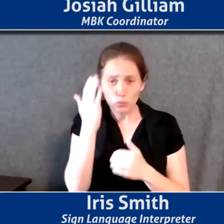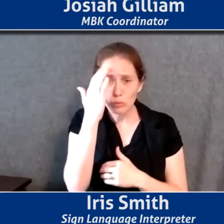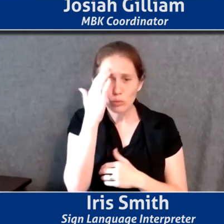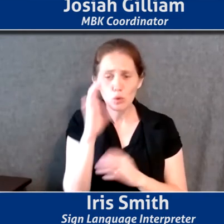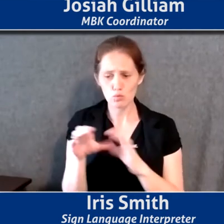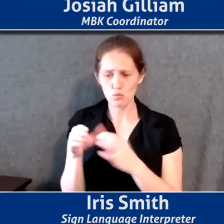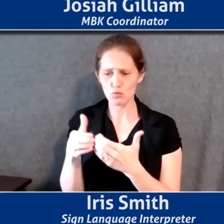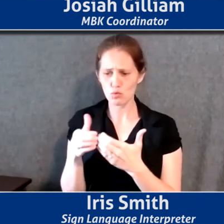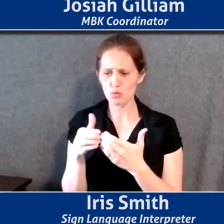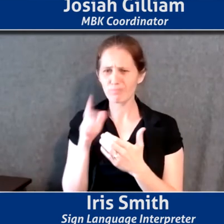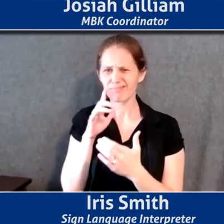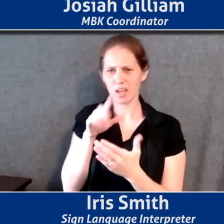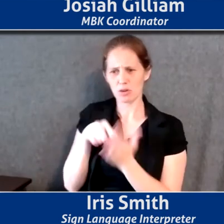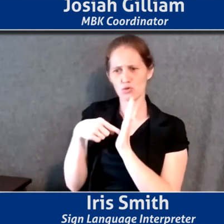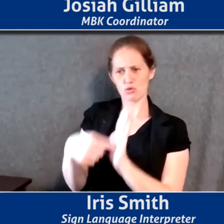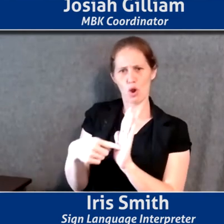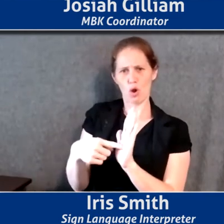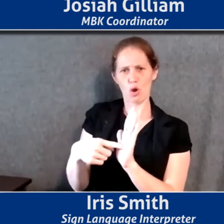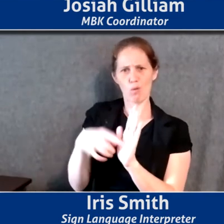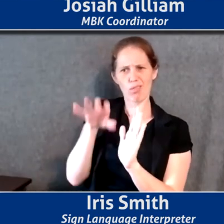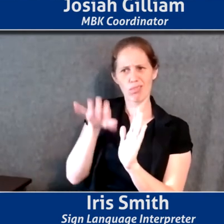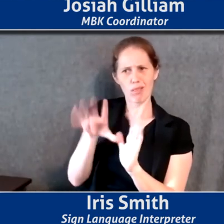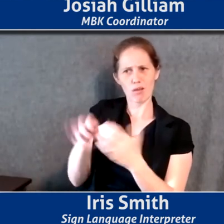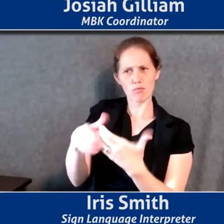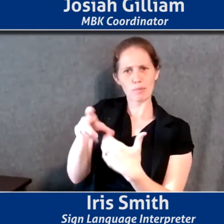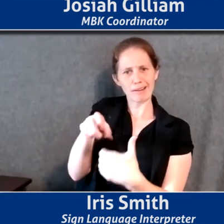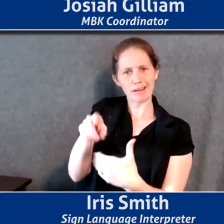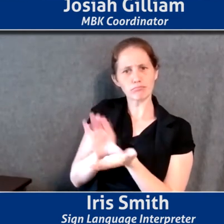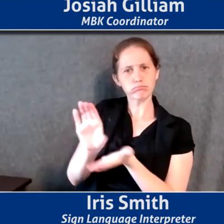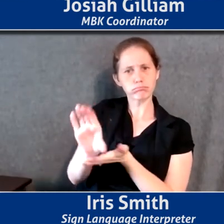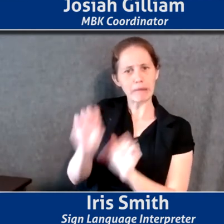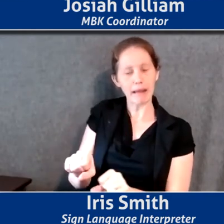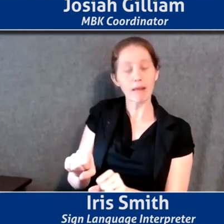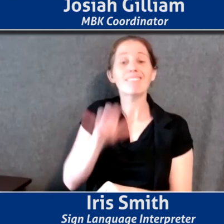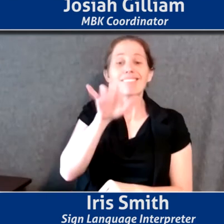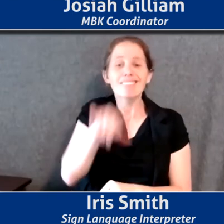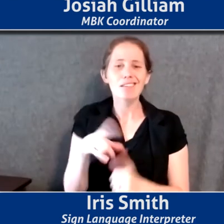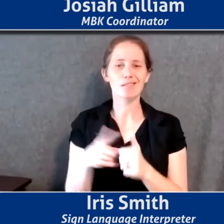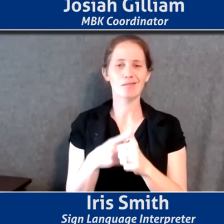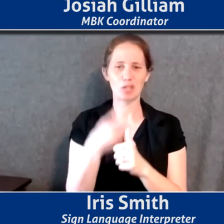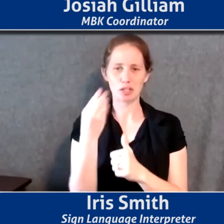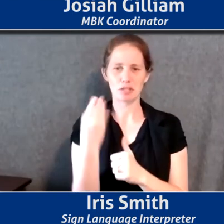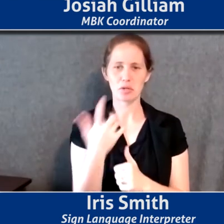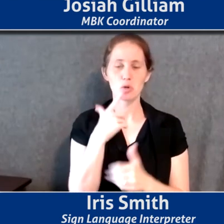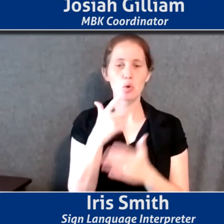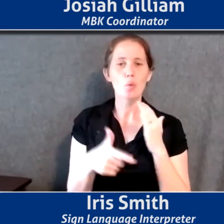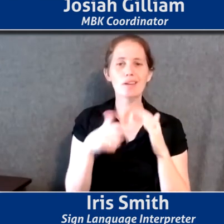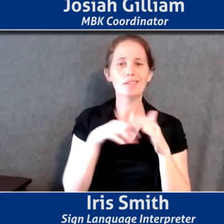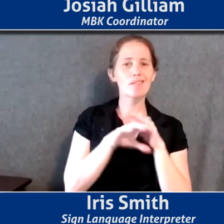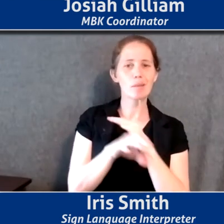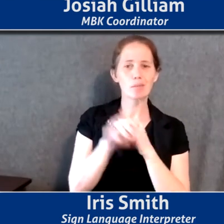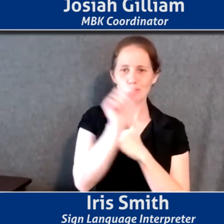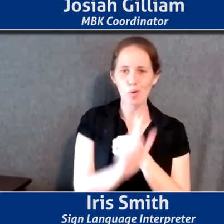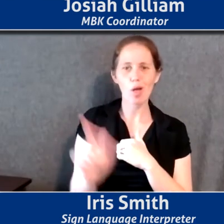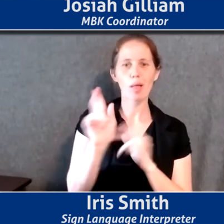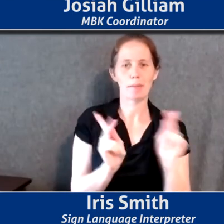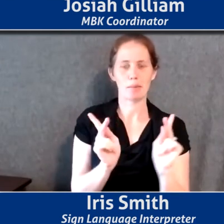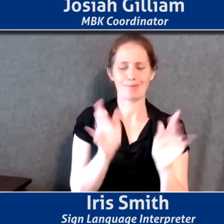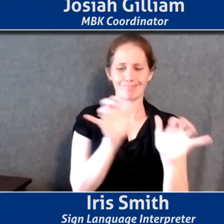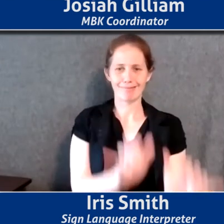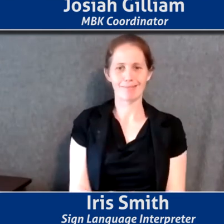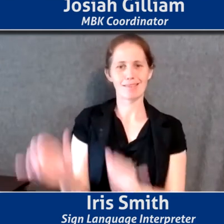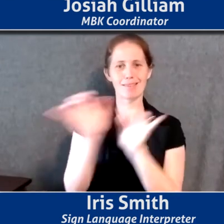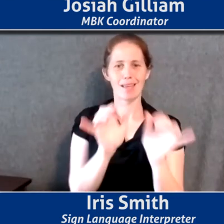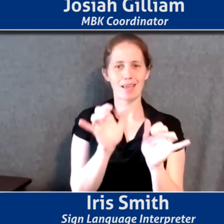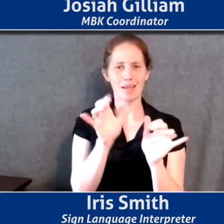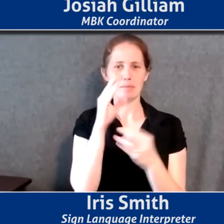reflected in the census, so that's the kind of data that the first report used, what is available to all of us. And it's the same data that's used to